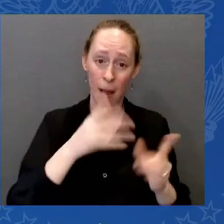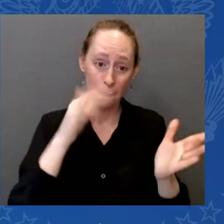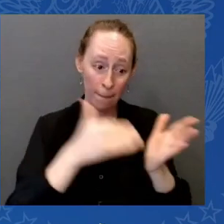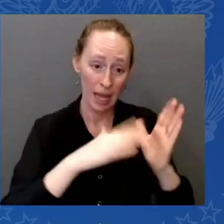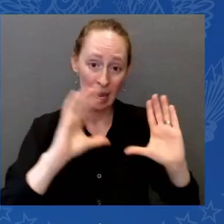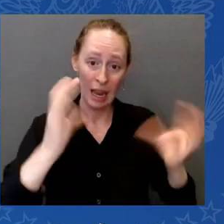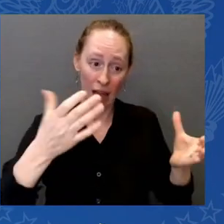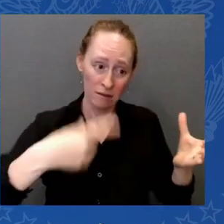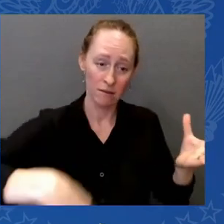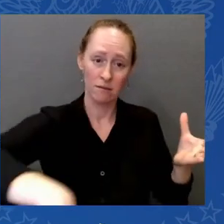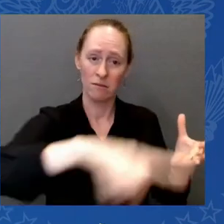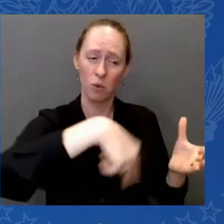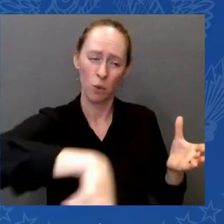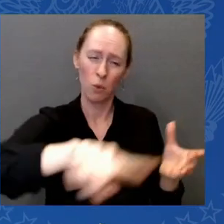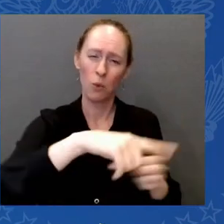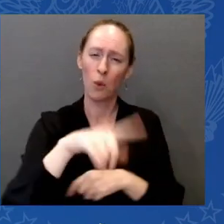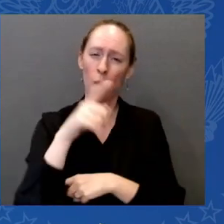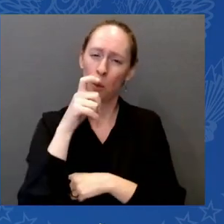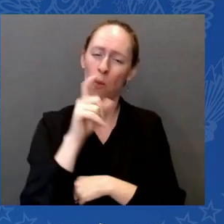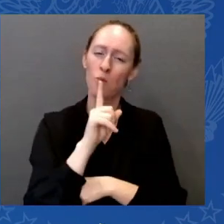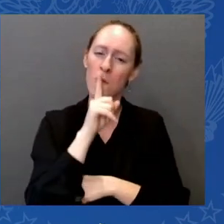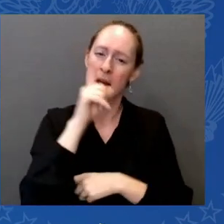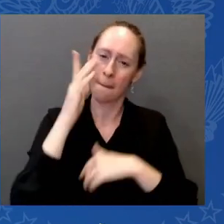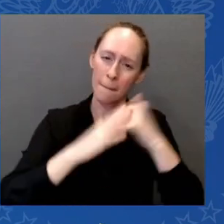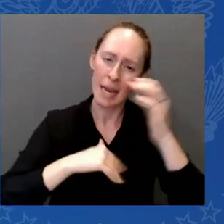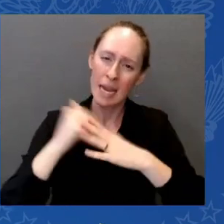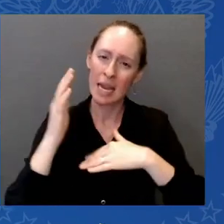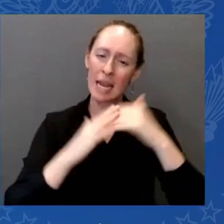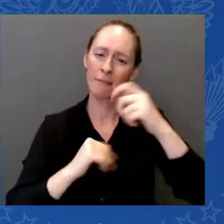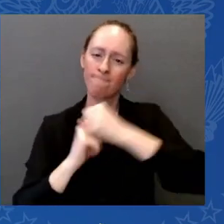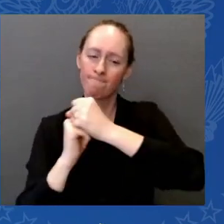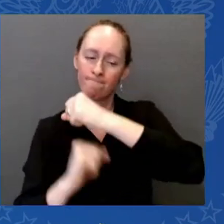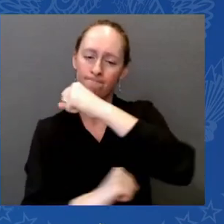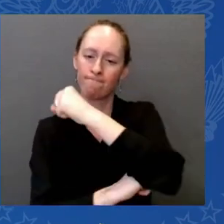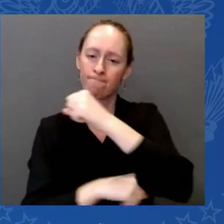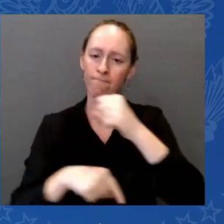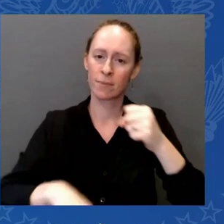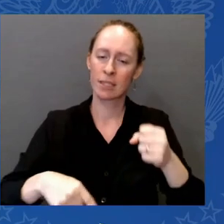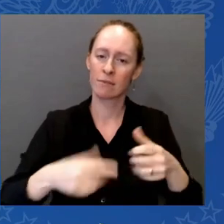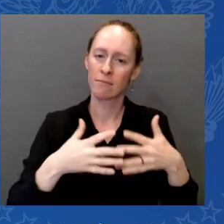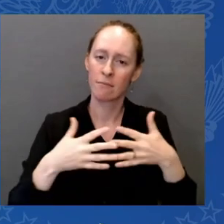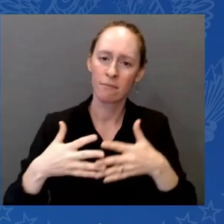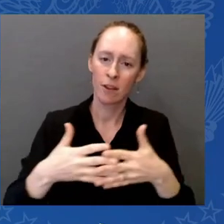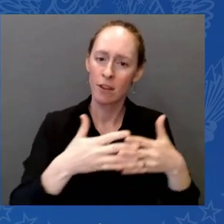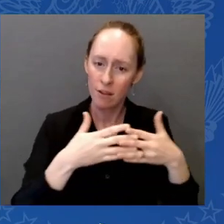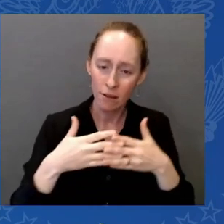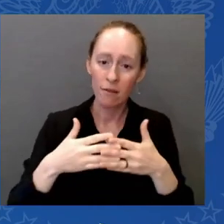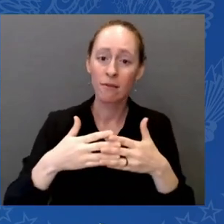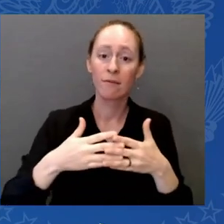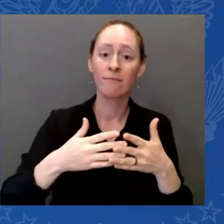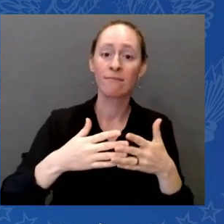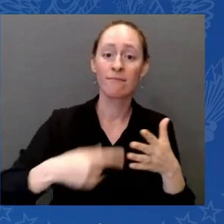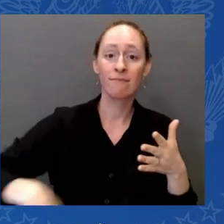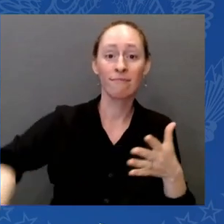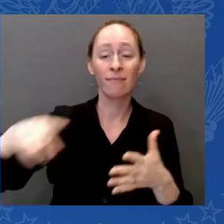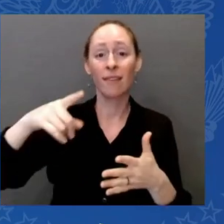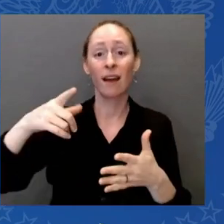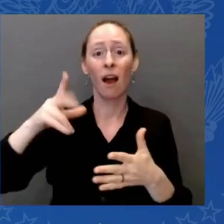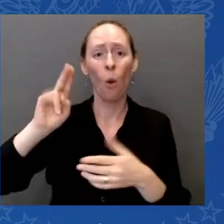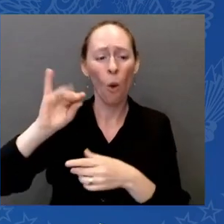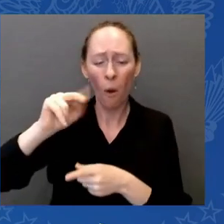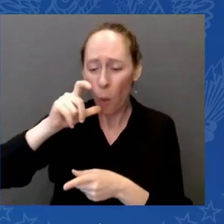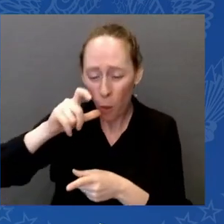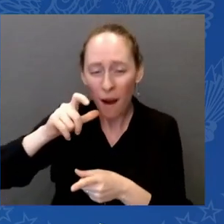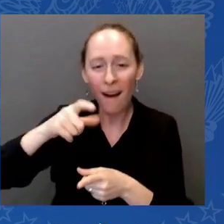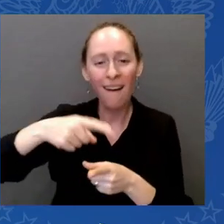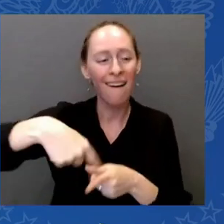I used to say in the Senate, excuse the point of personal privilege, though, I'd like to introduce some of my family and friends. And I don't know where they are right